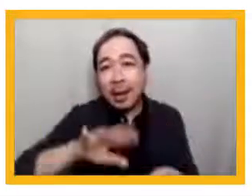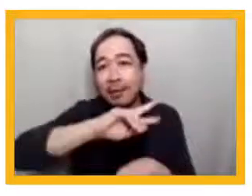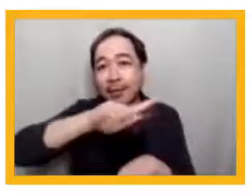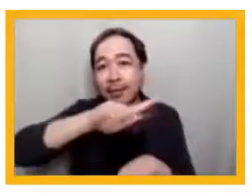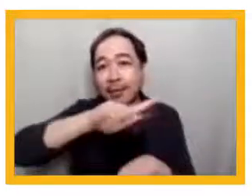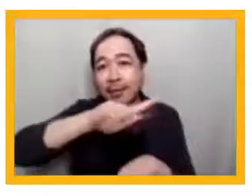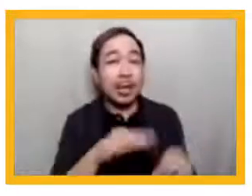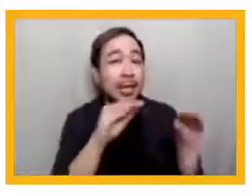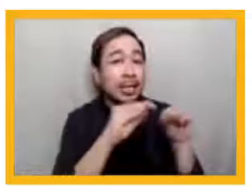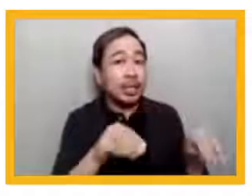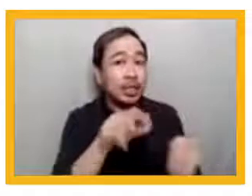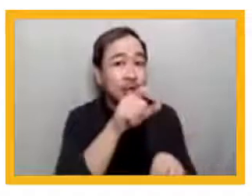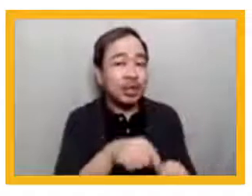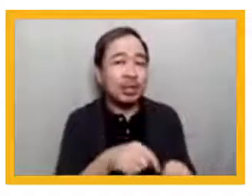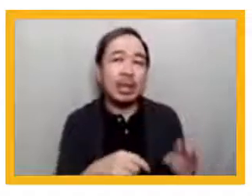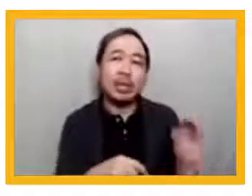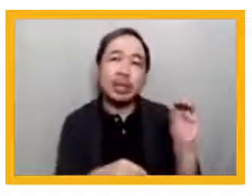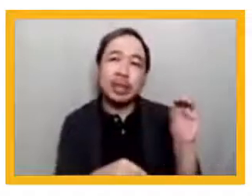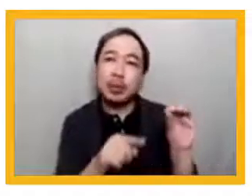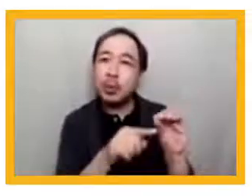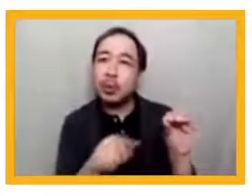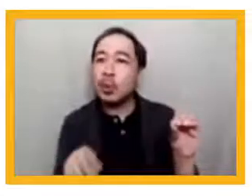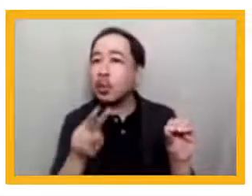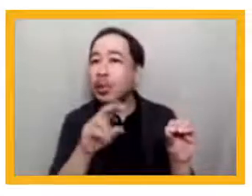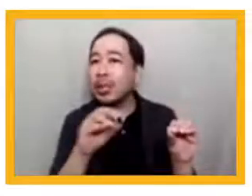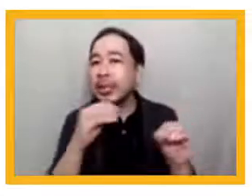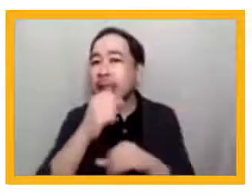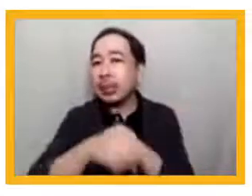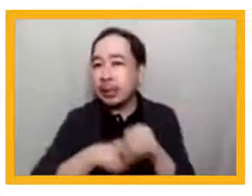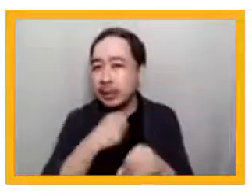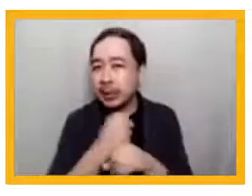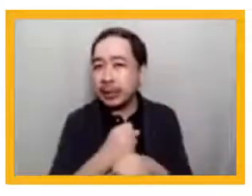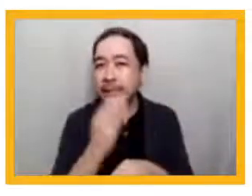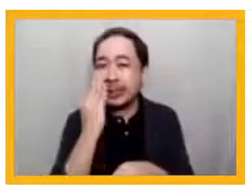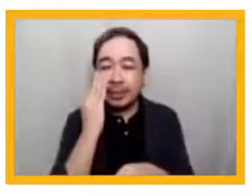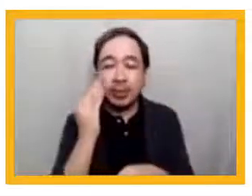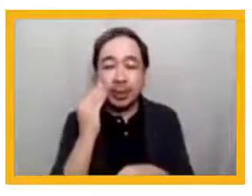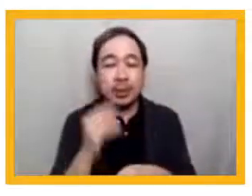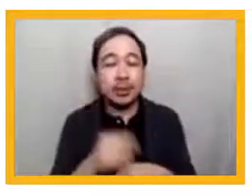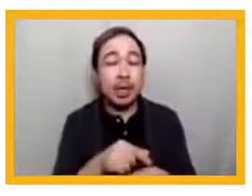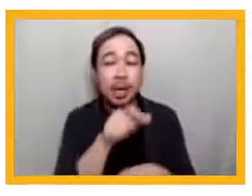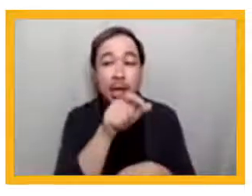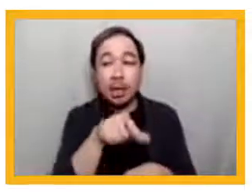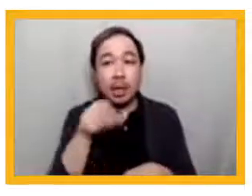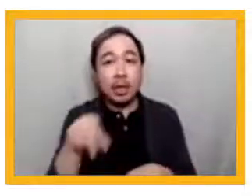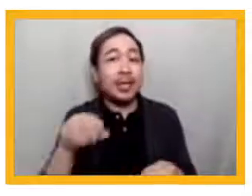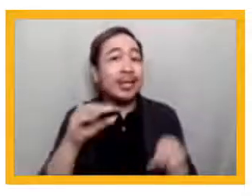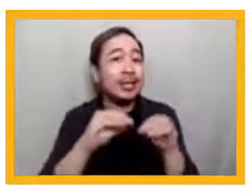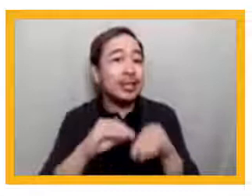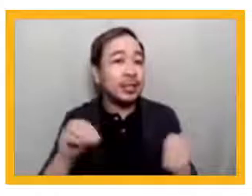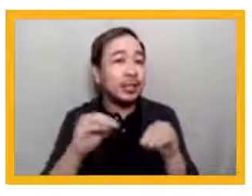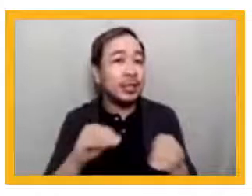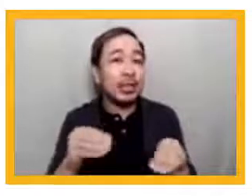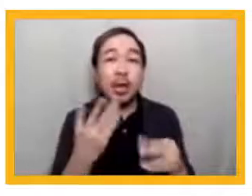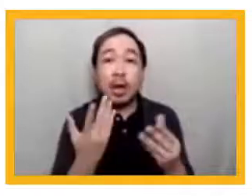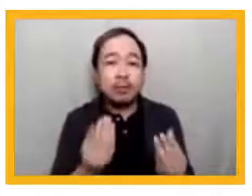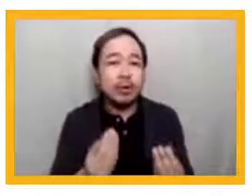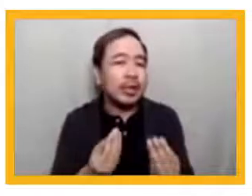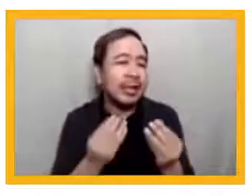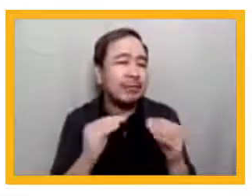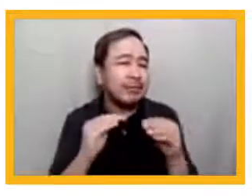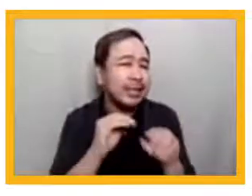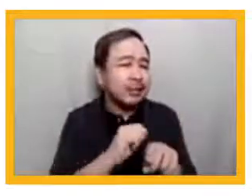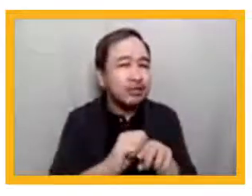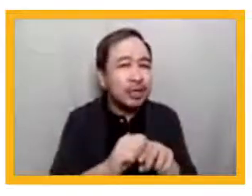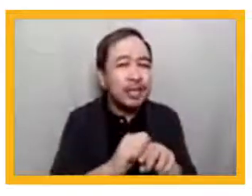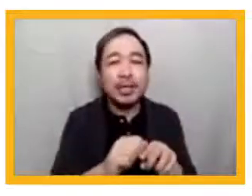top of their regular national teaching load, our teachers teach and implement Teach for the Philippines-designed literacy, numeracy, and life skills